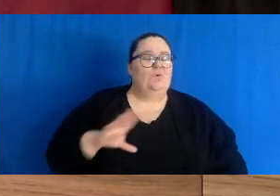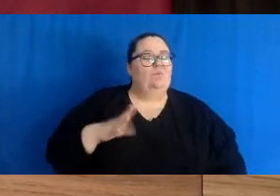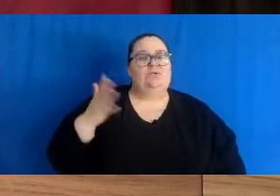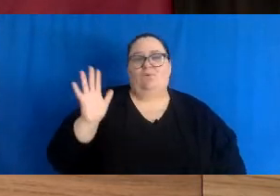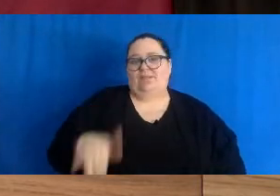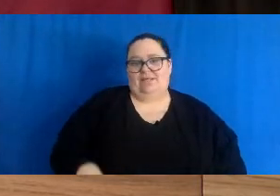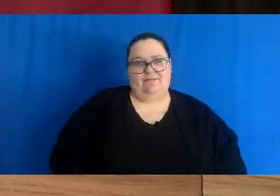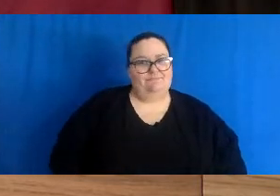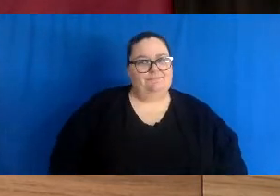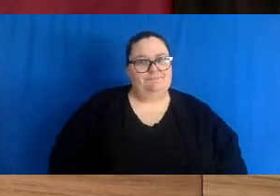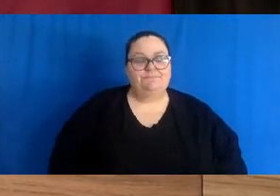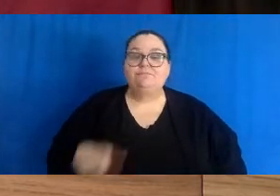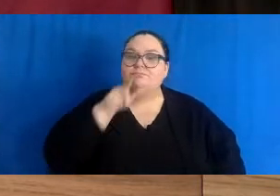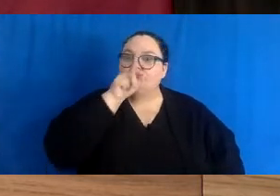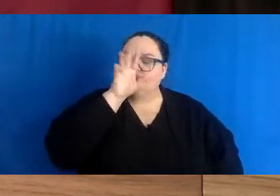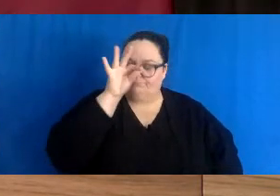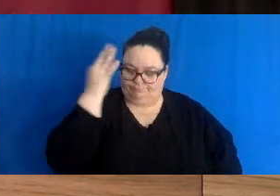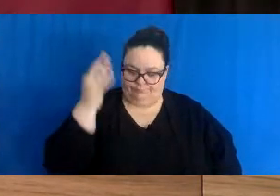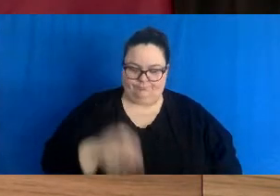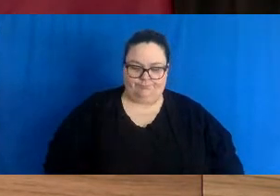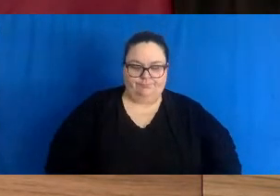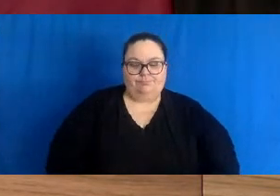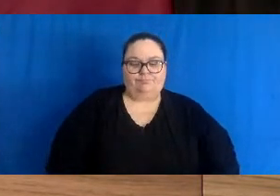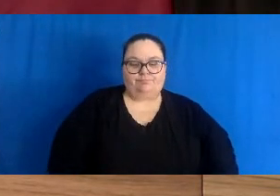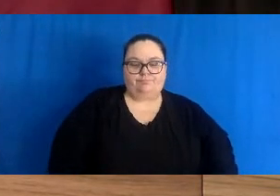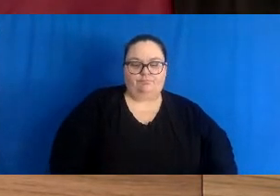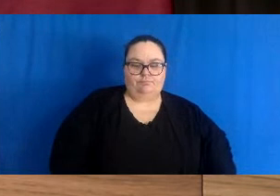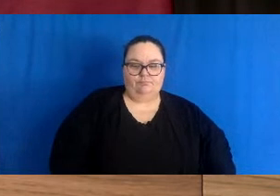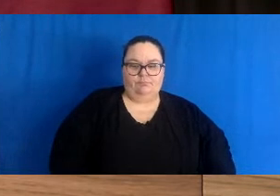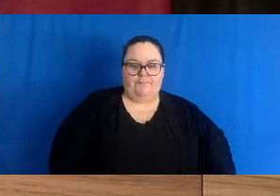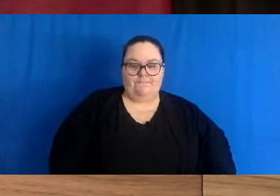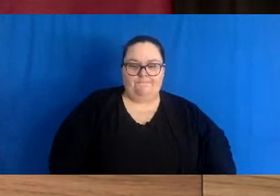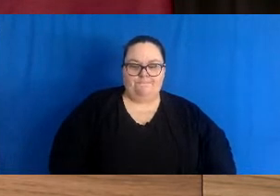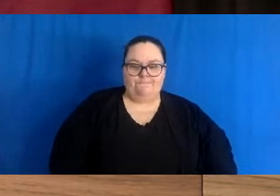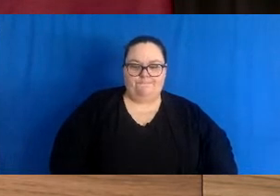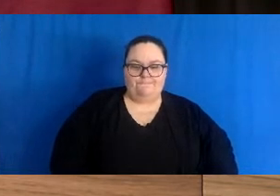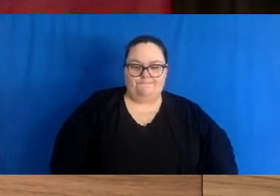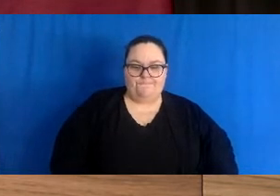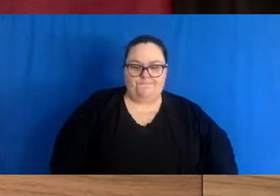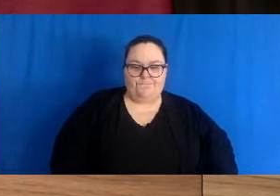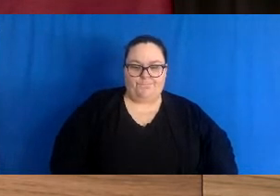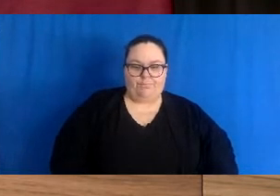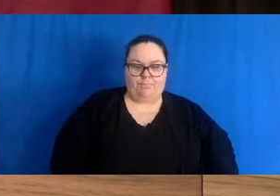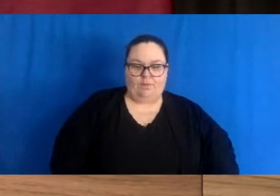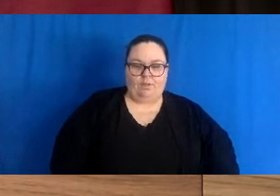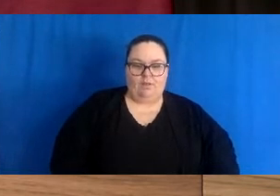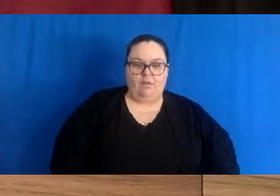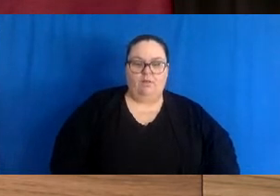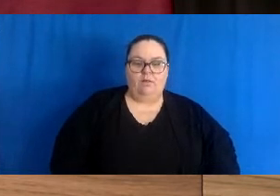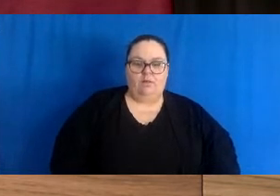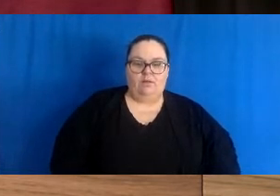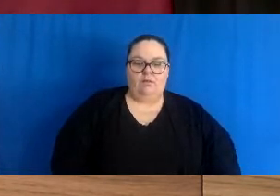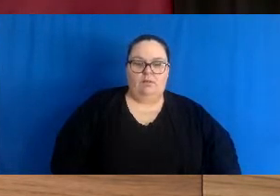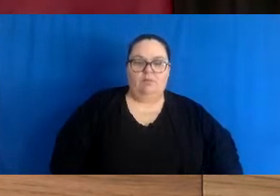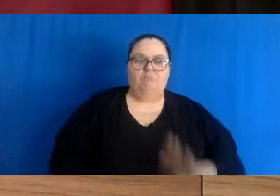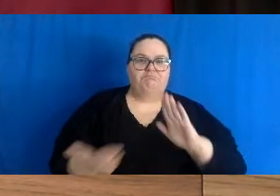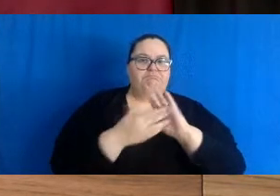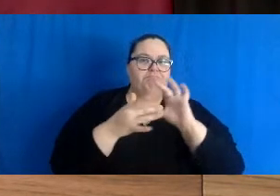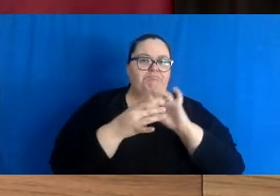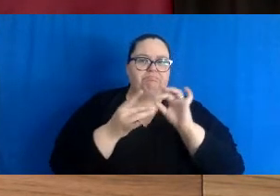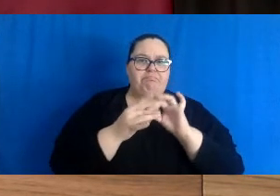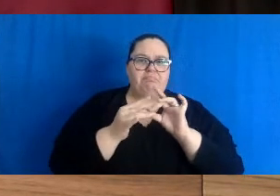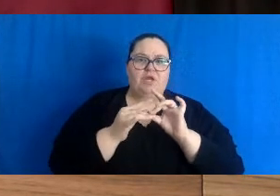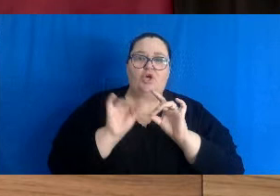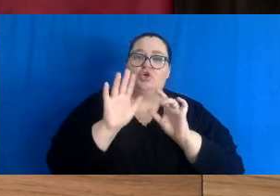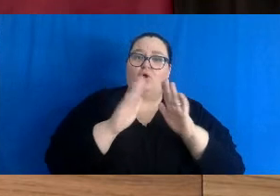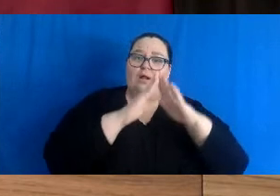For the next two weeks, stick to your one household bubble. Limit your contact with others as much as you can. Get